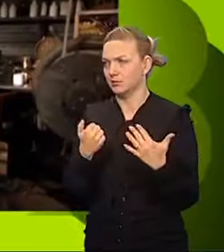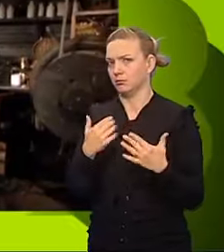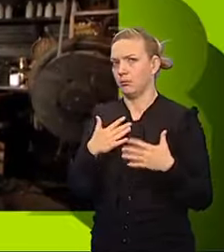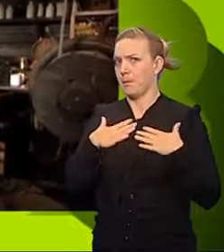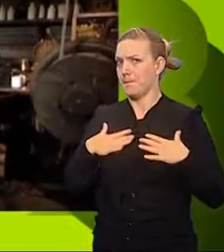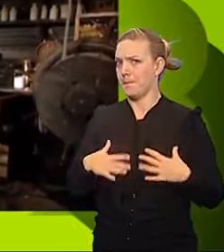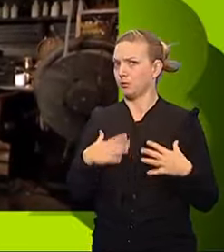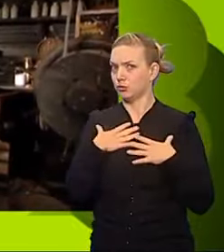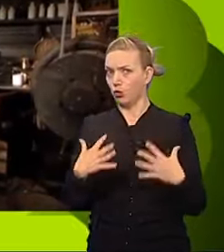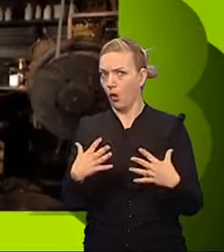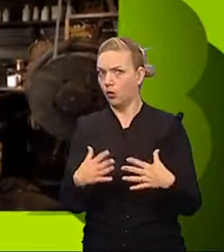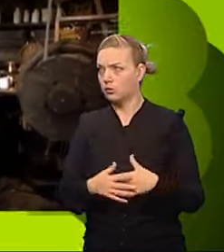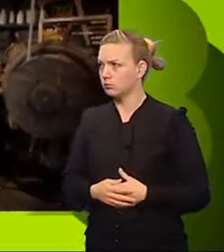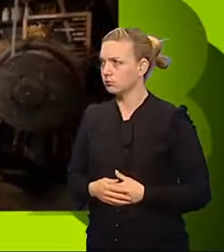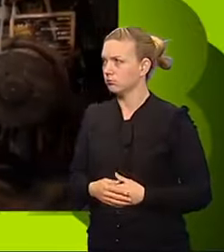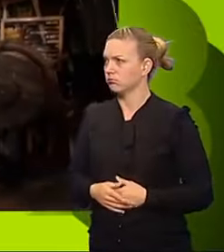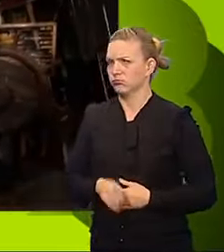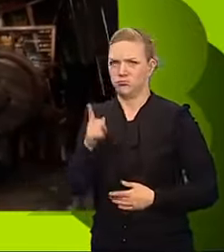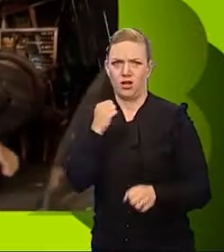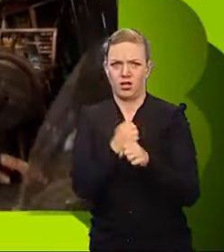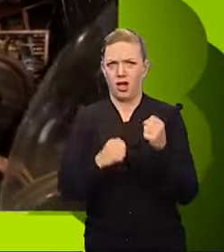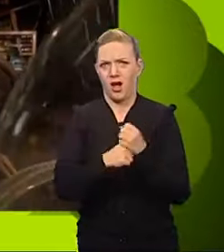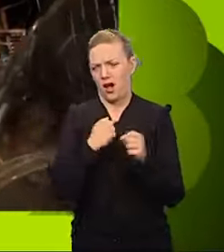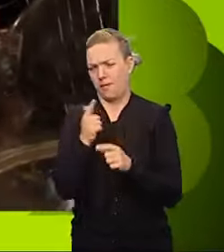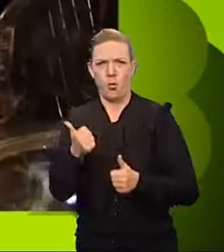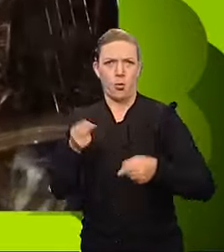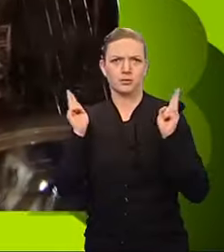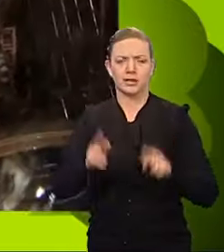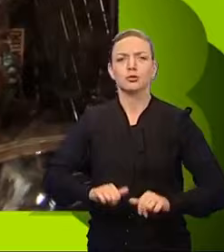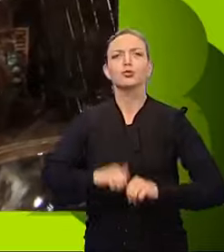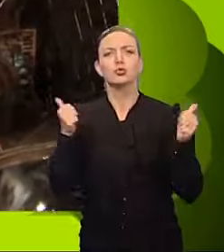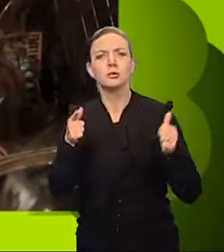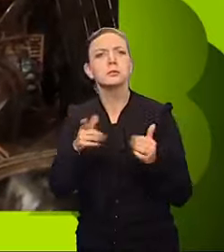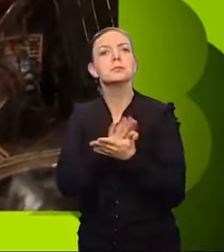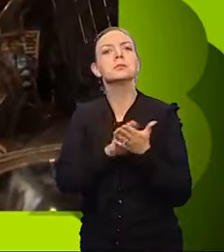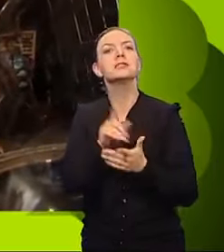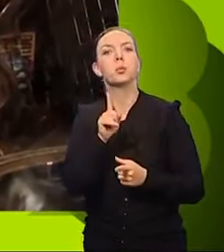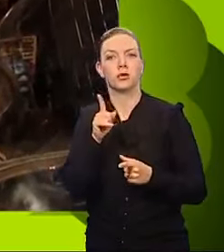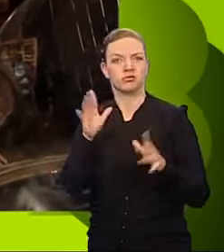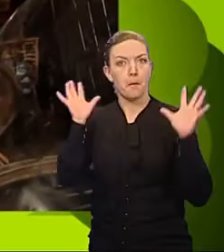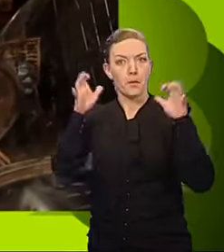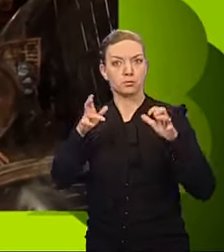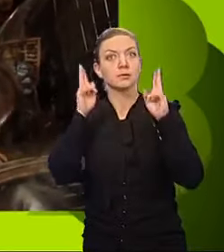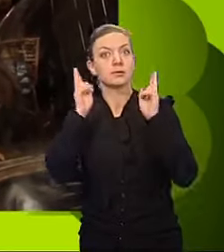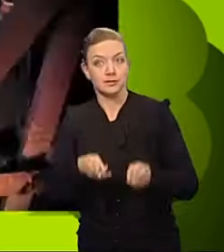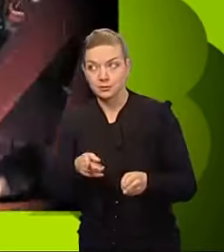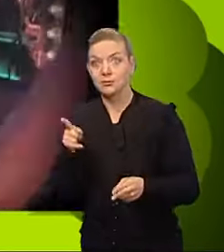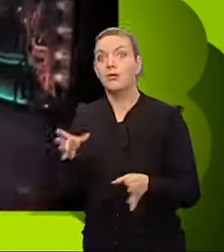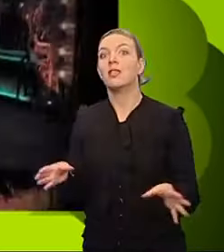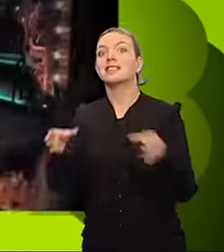This game is dead good. By that, I mean there's a monster that's dead. And to win, the team will have to be good.